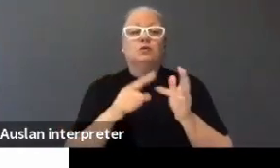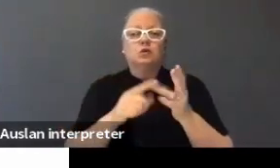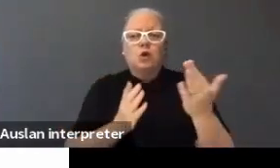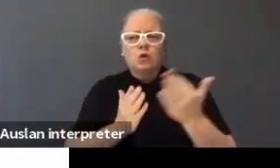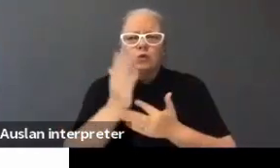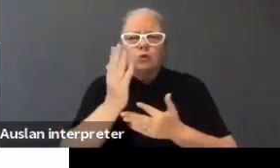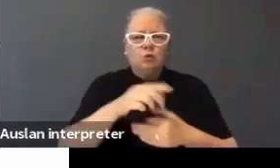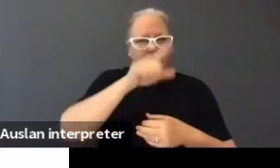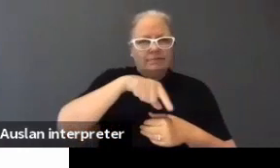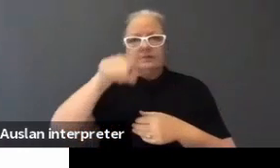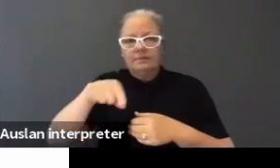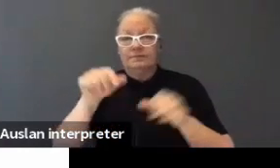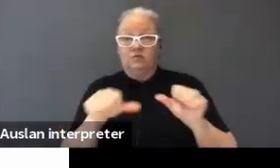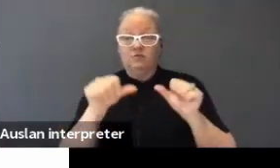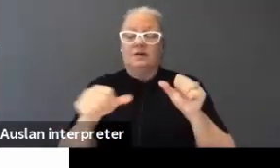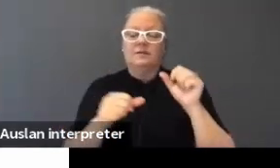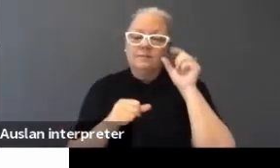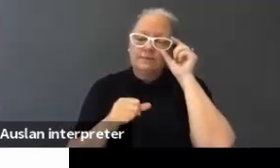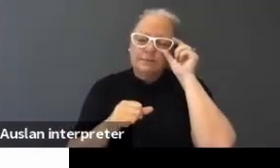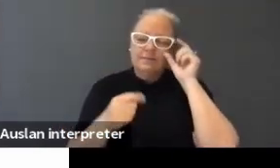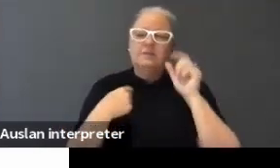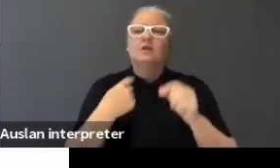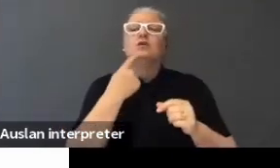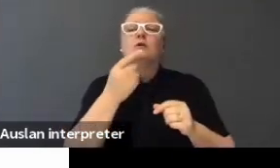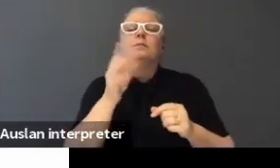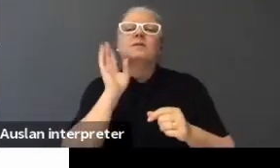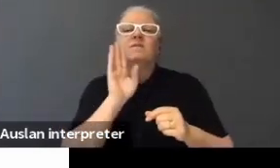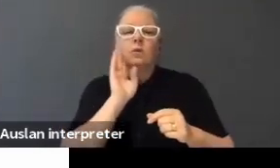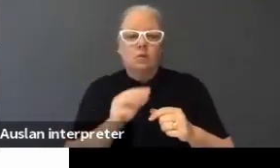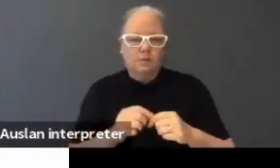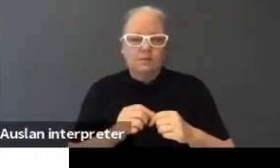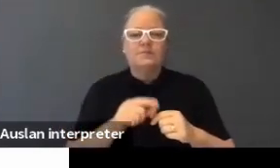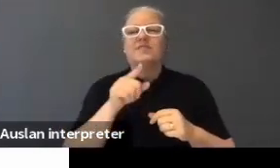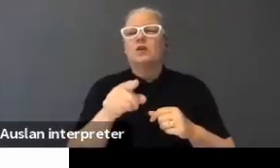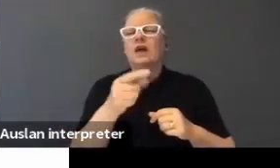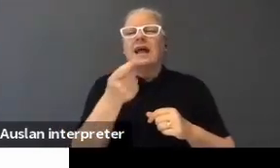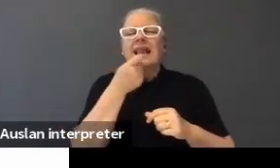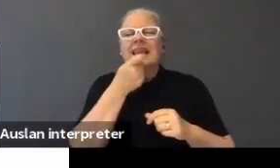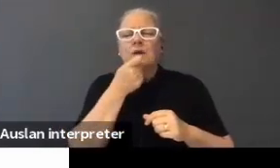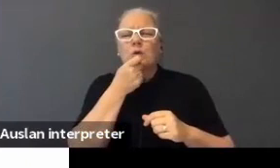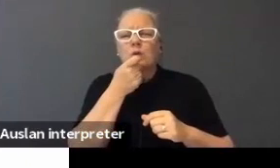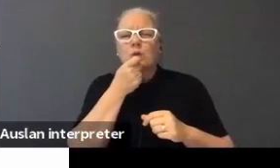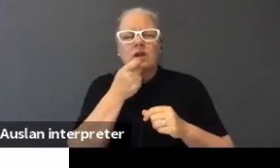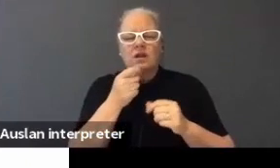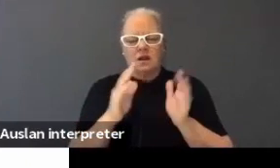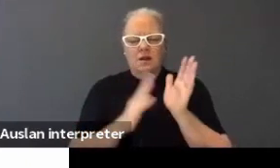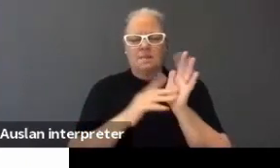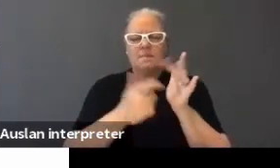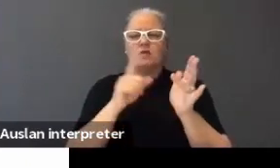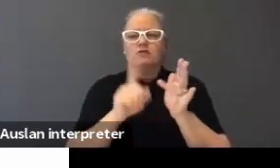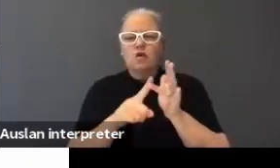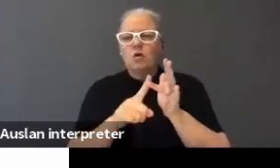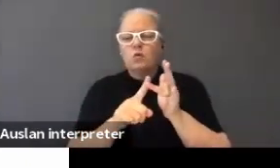of our information. Like, I mentioned previously, micro distractions. Now, that's when something is incorrect,